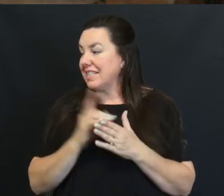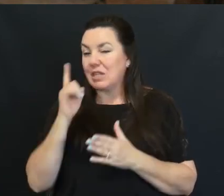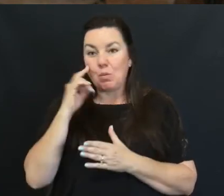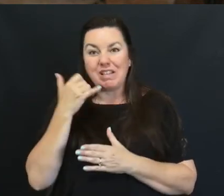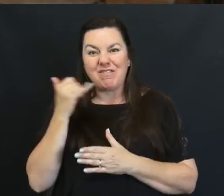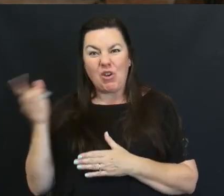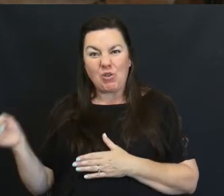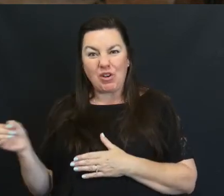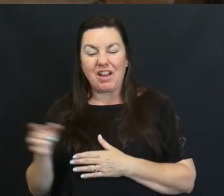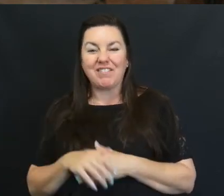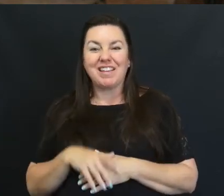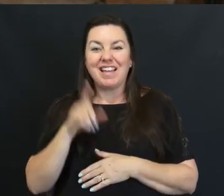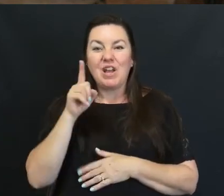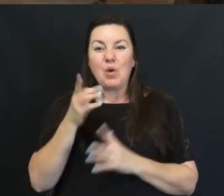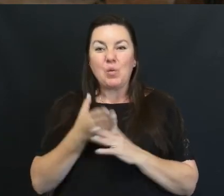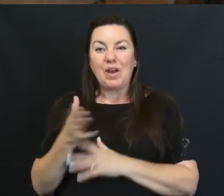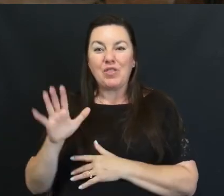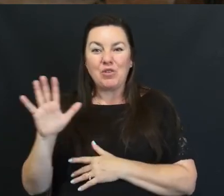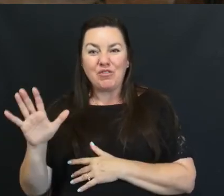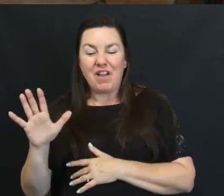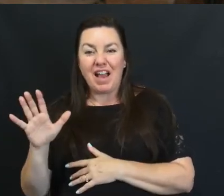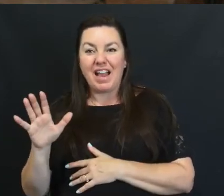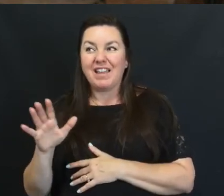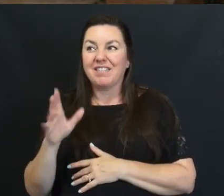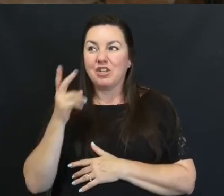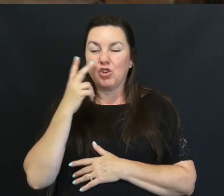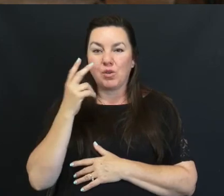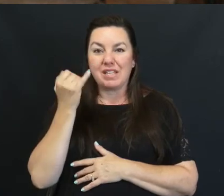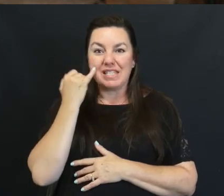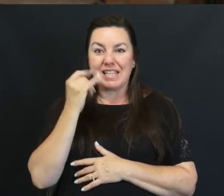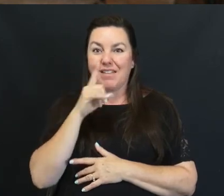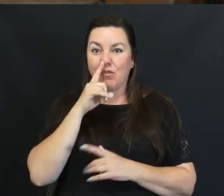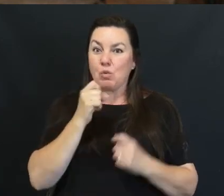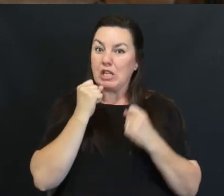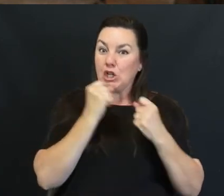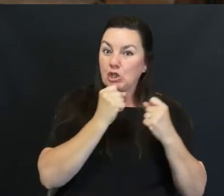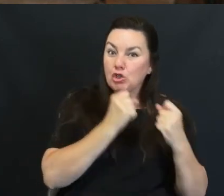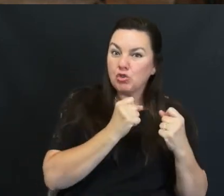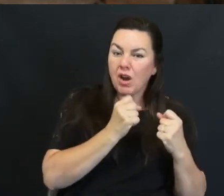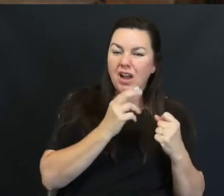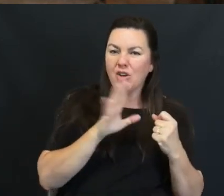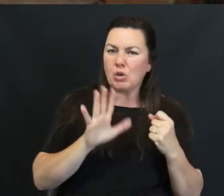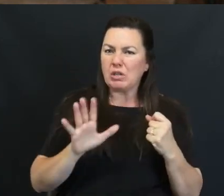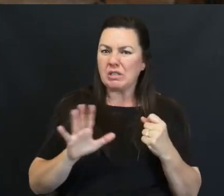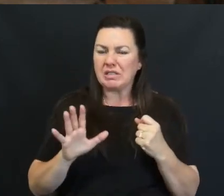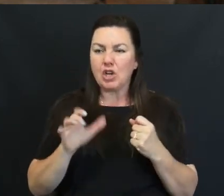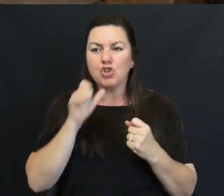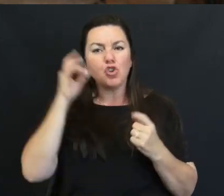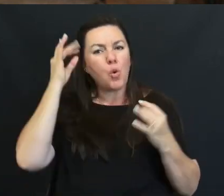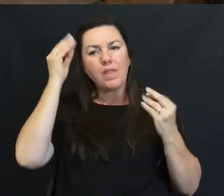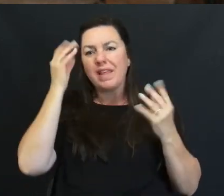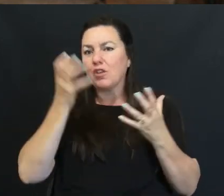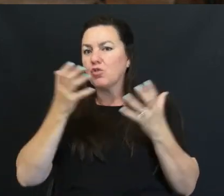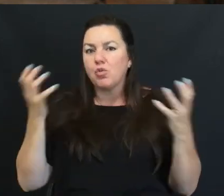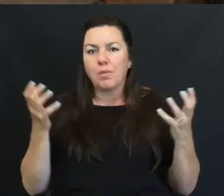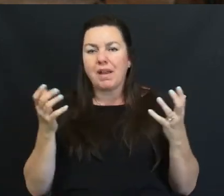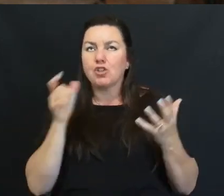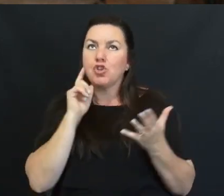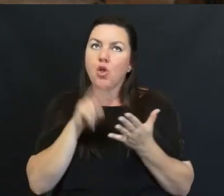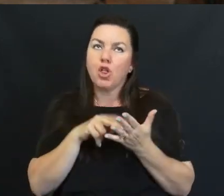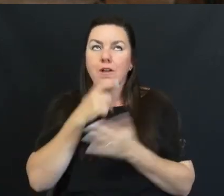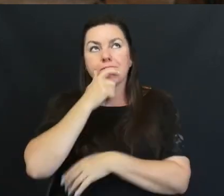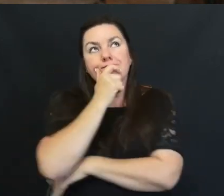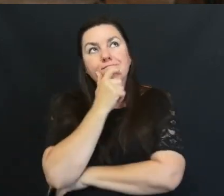One Through Five If Something's Highly Characteristic Of You Or Not At All You're Not Supposed To Think Through This Too Much Don't Look And Go